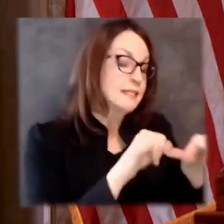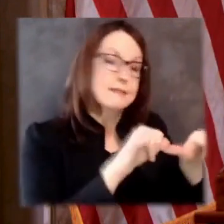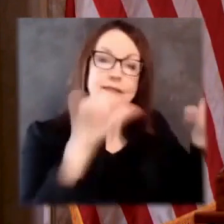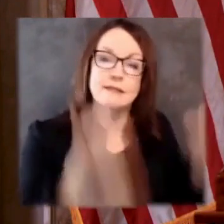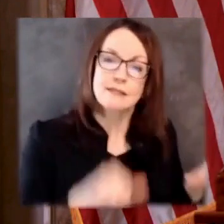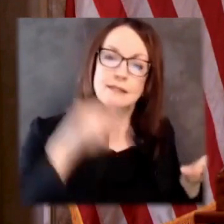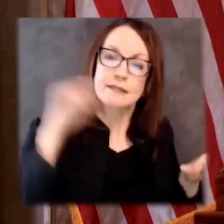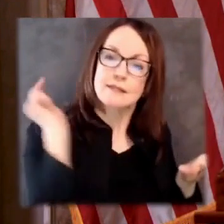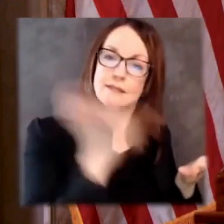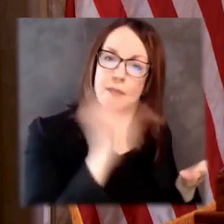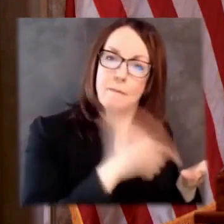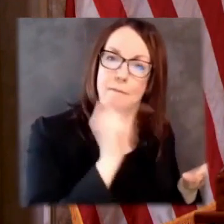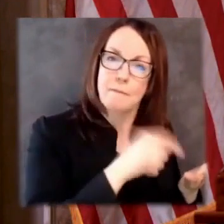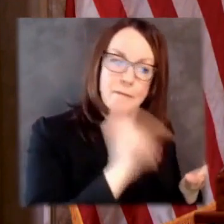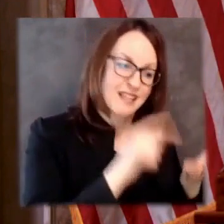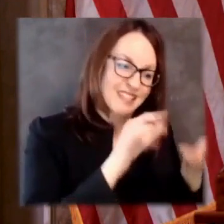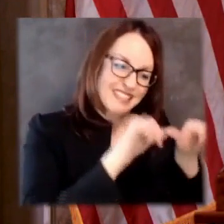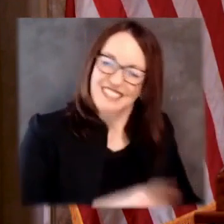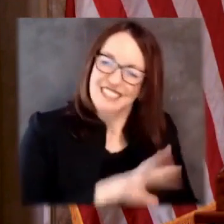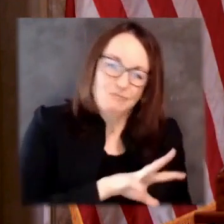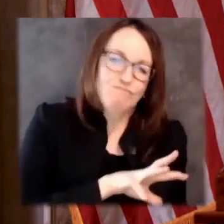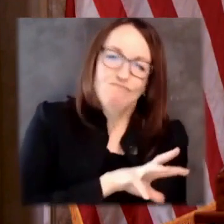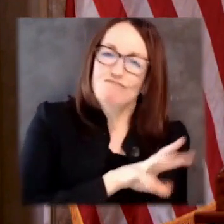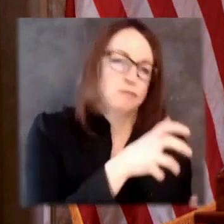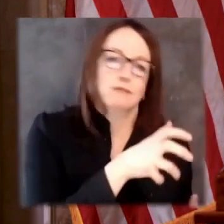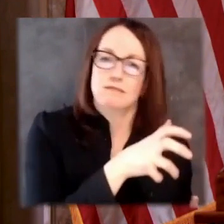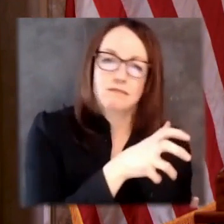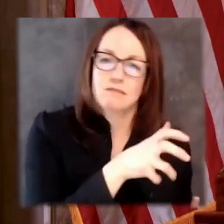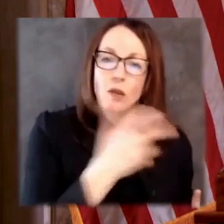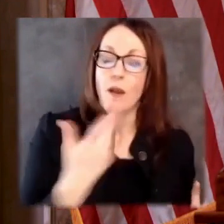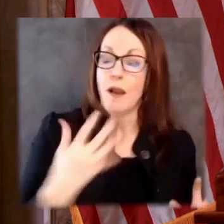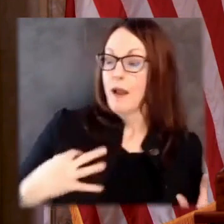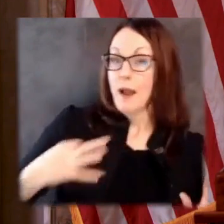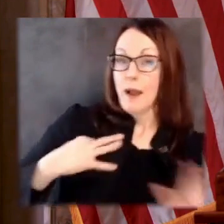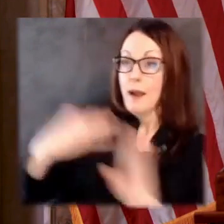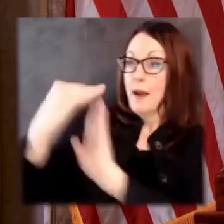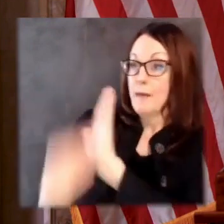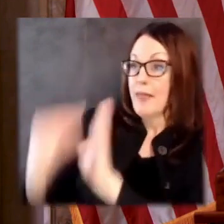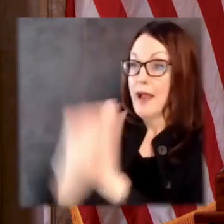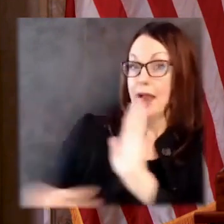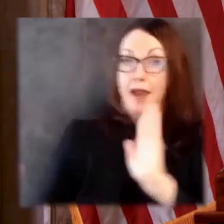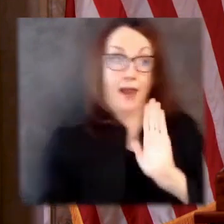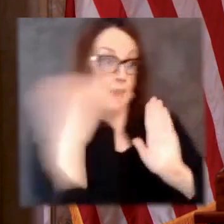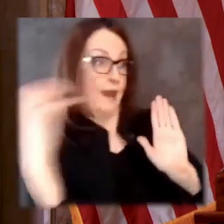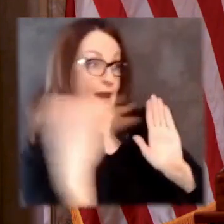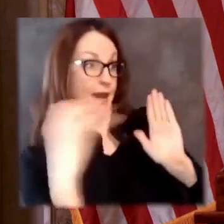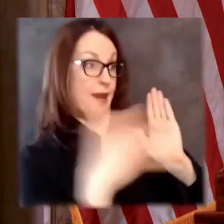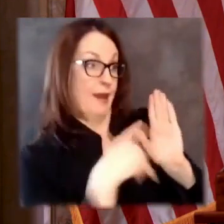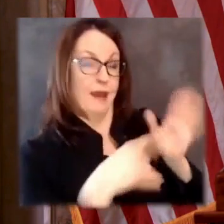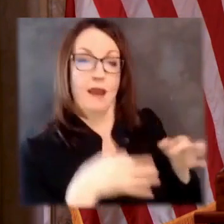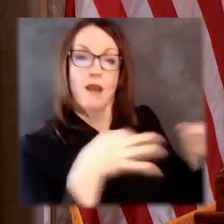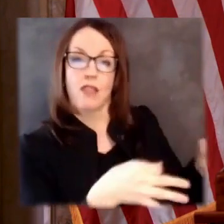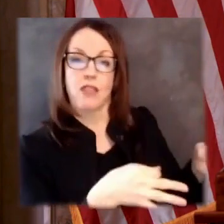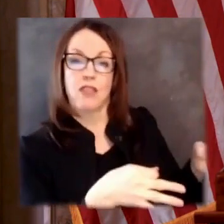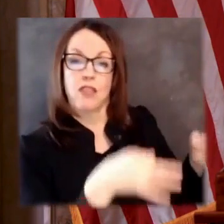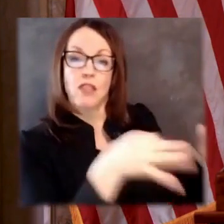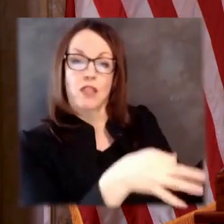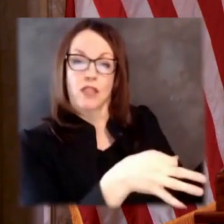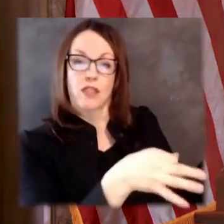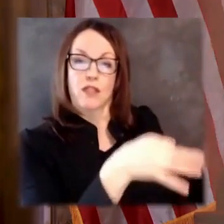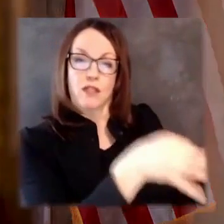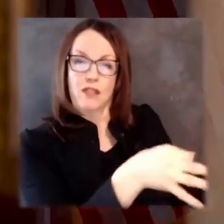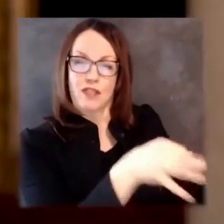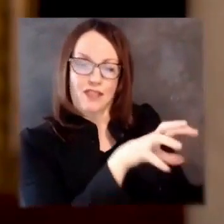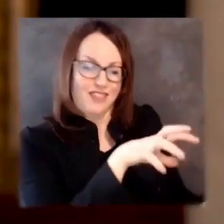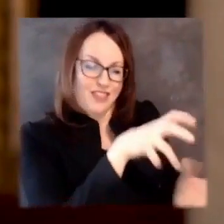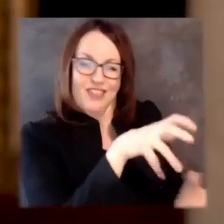isn't designed to handle the massive numbers of modern days, which has contributed to delay in processing claims,